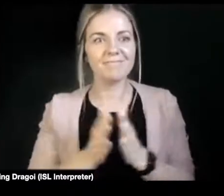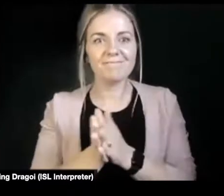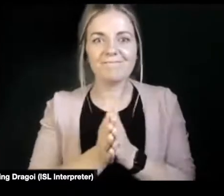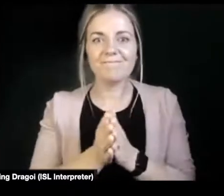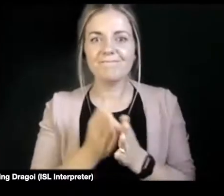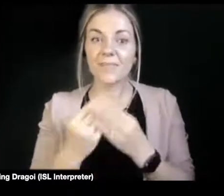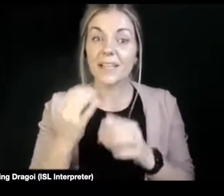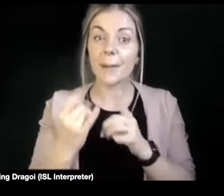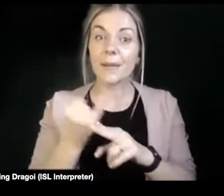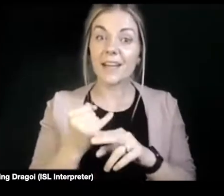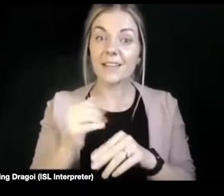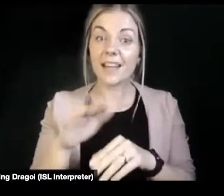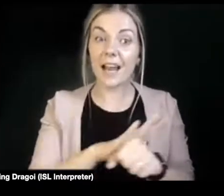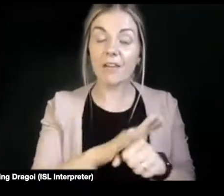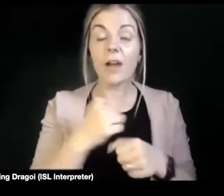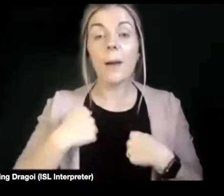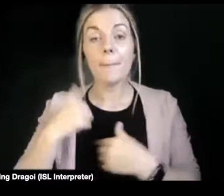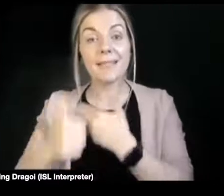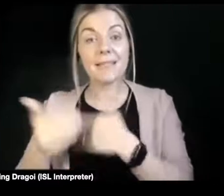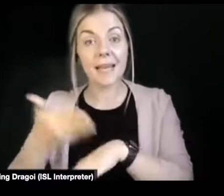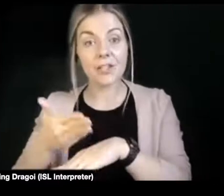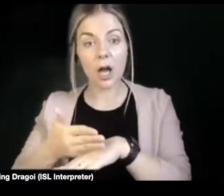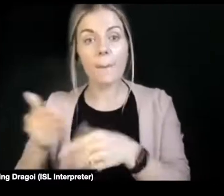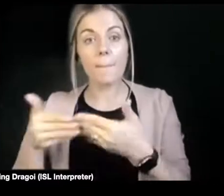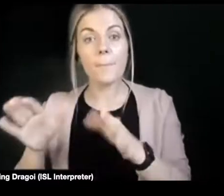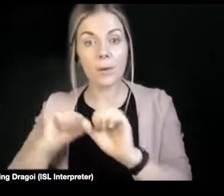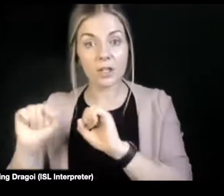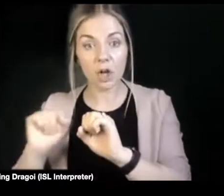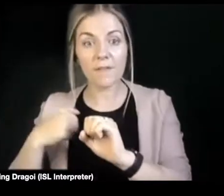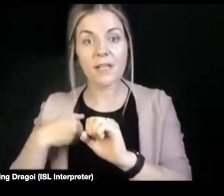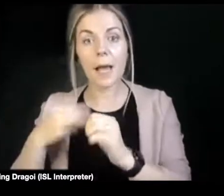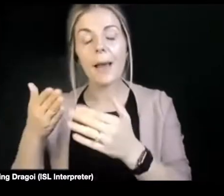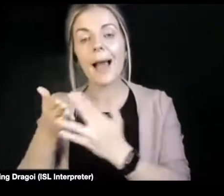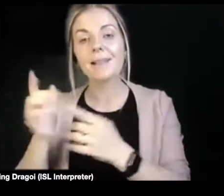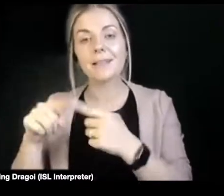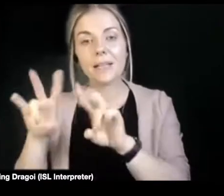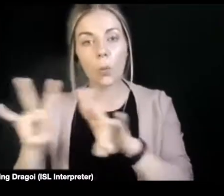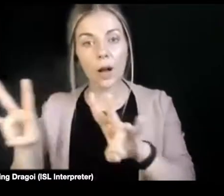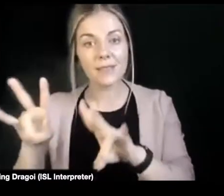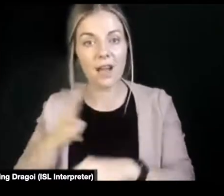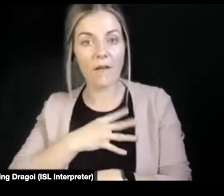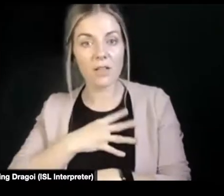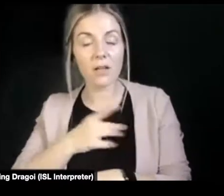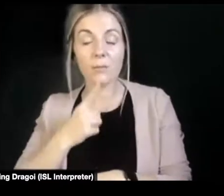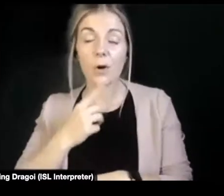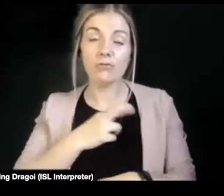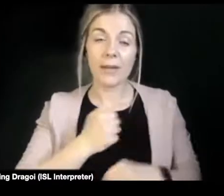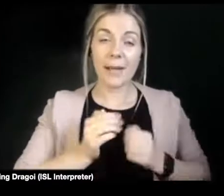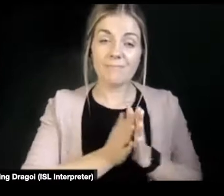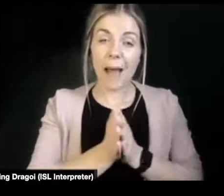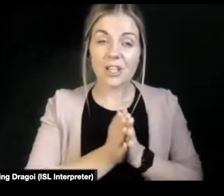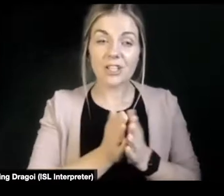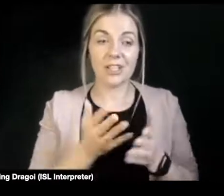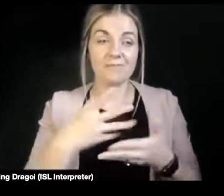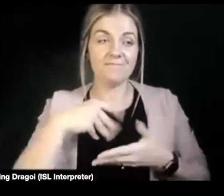area. Yeah, day job is as a public servant, an access and equality officer. But really my passion and my